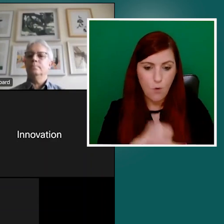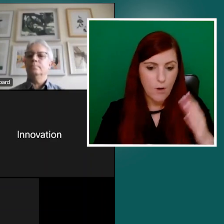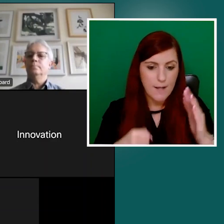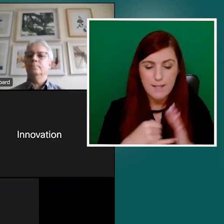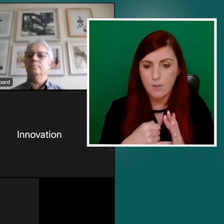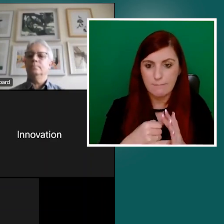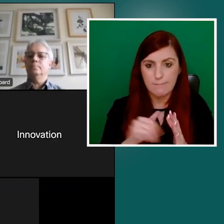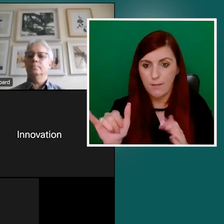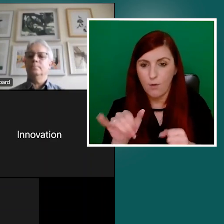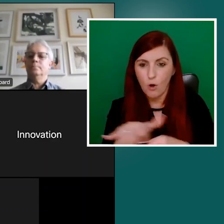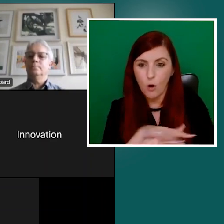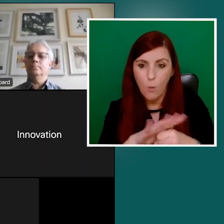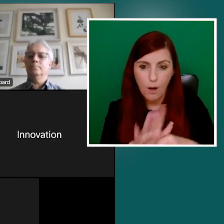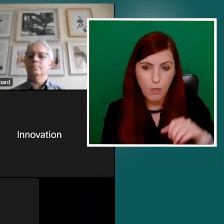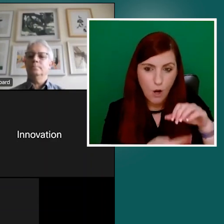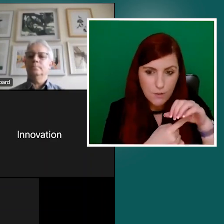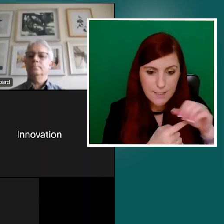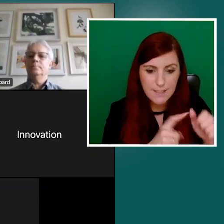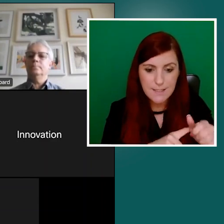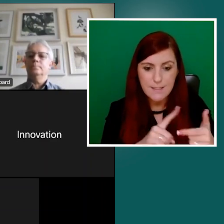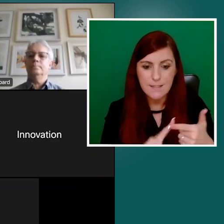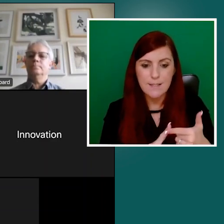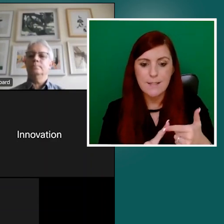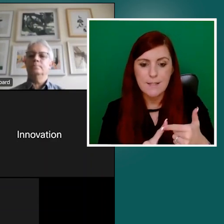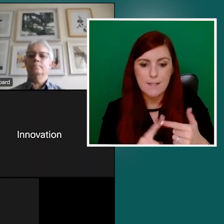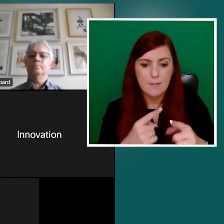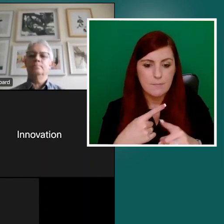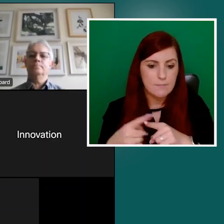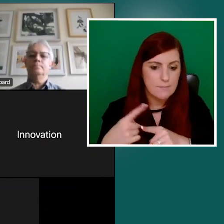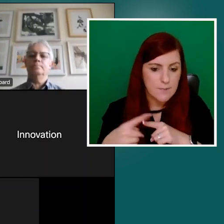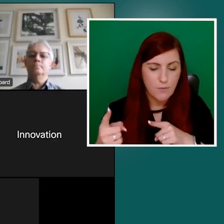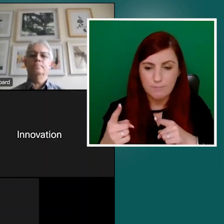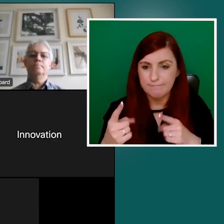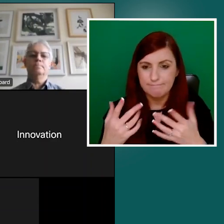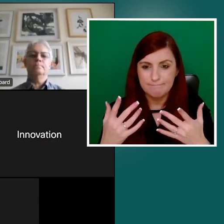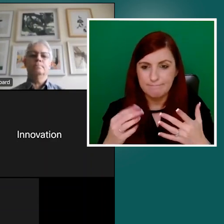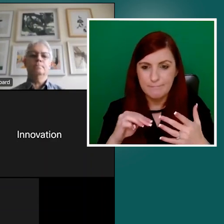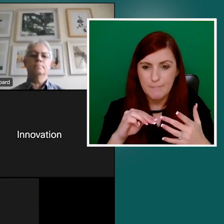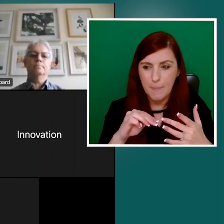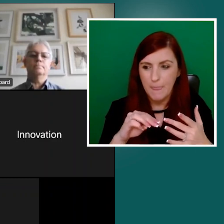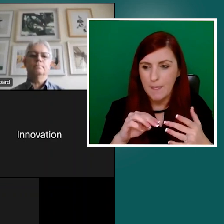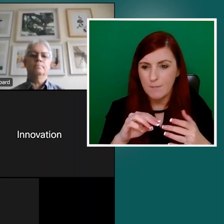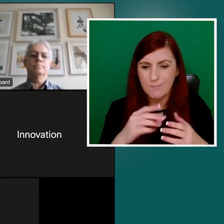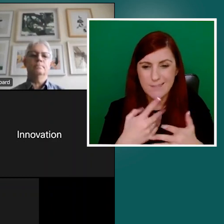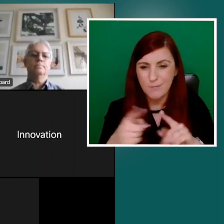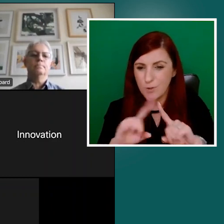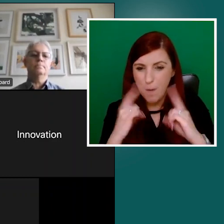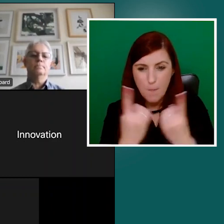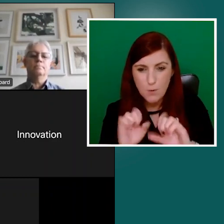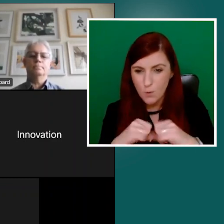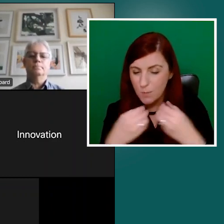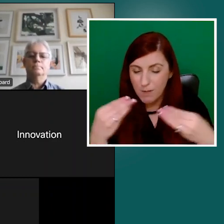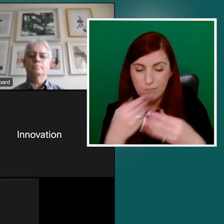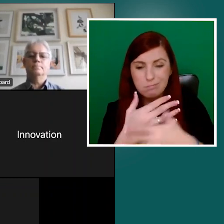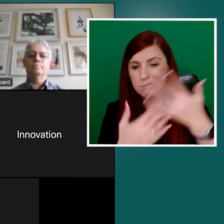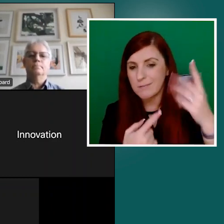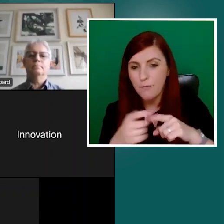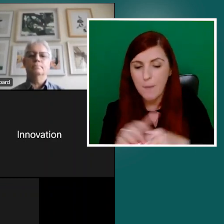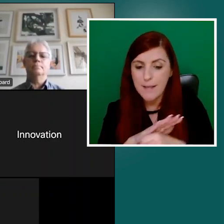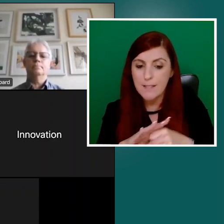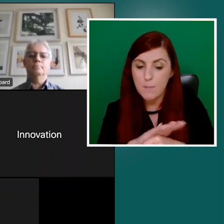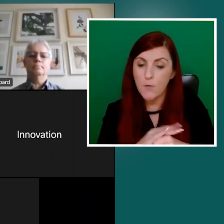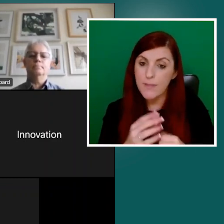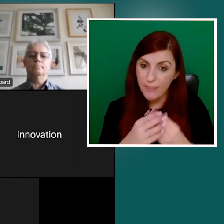Bureau, you know, Department of Social Protection. So there's, there's things that you yourself can do. I've said this at the end of my presentation. Look at your own